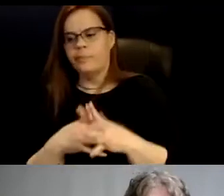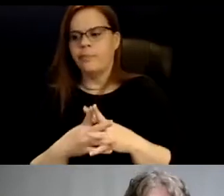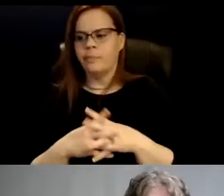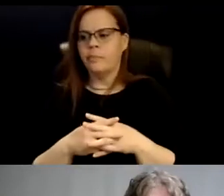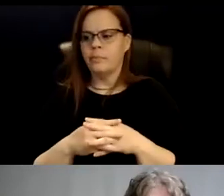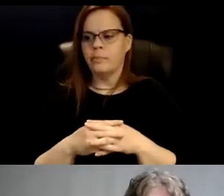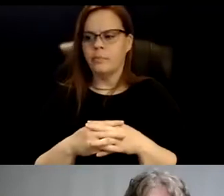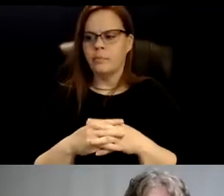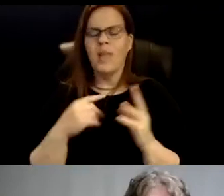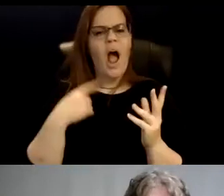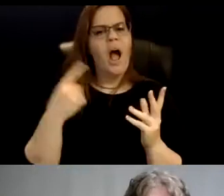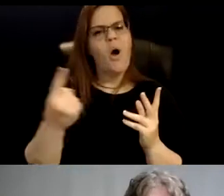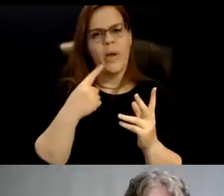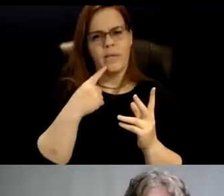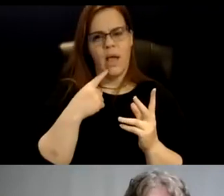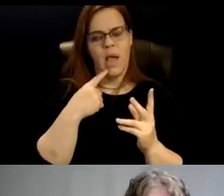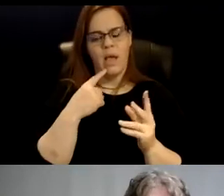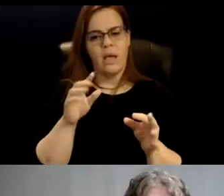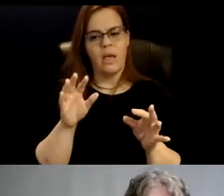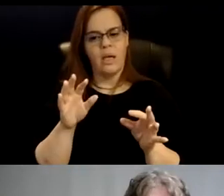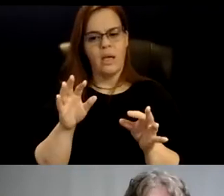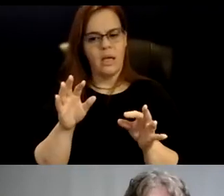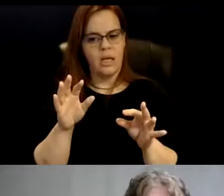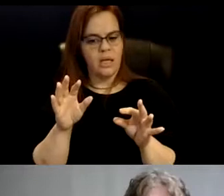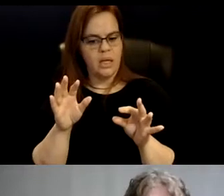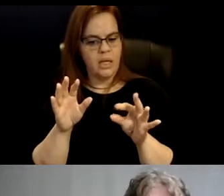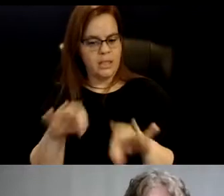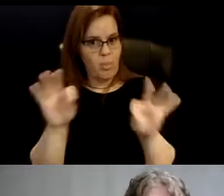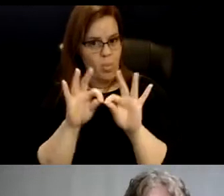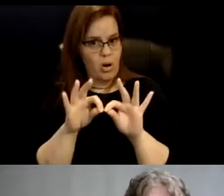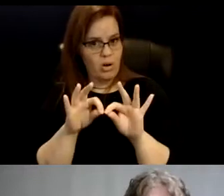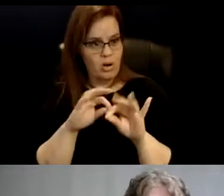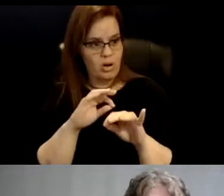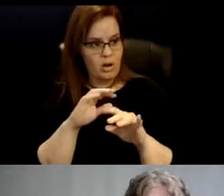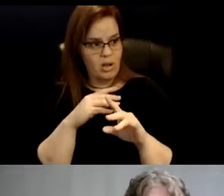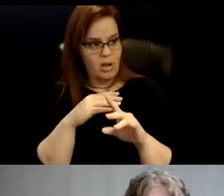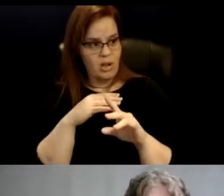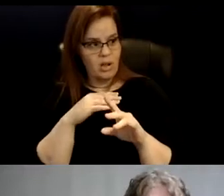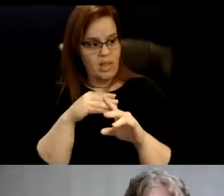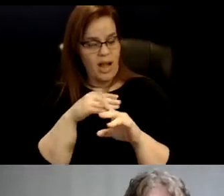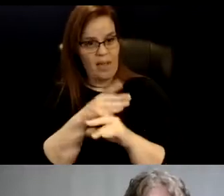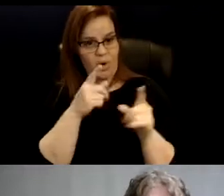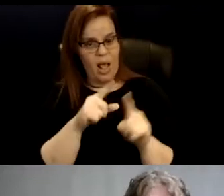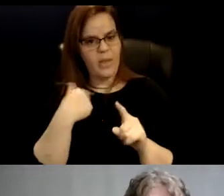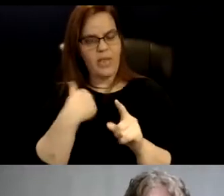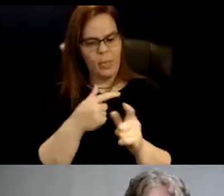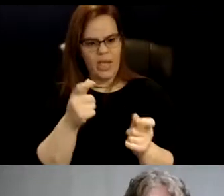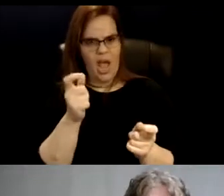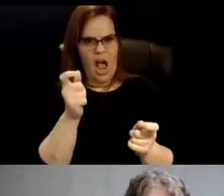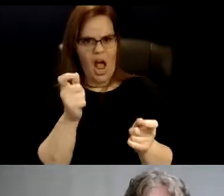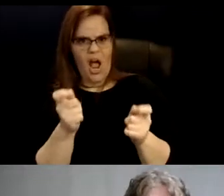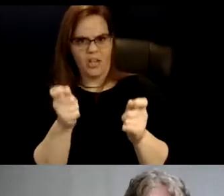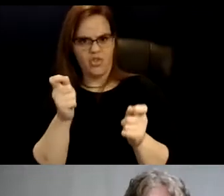important where inequity happens to make sure that we are addressing the cresting of that inequity, sort of like a